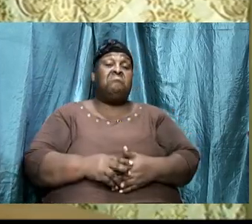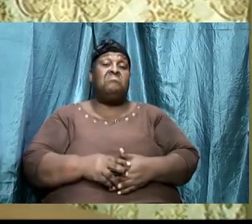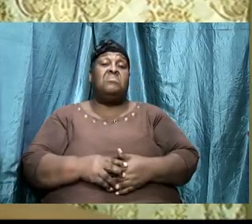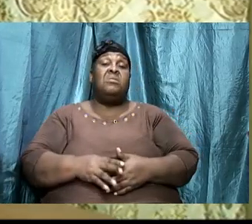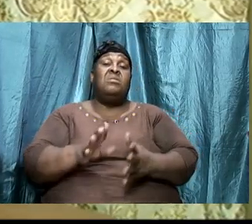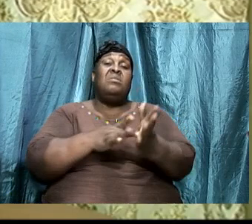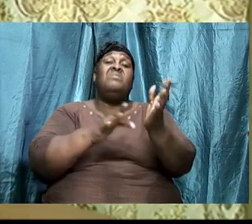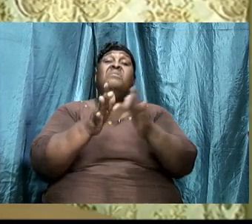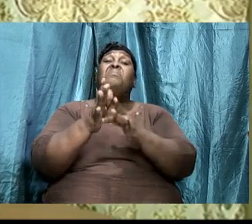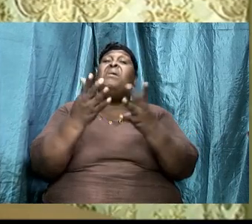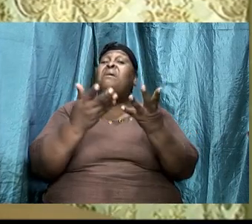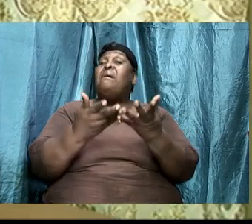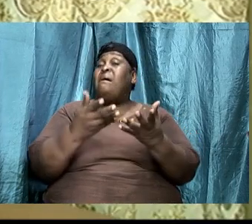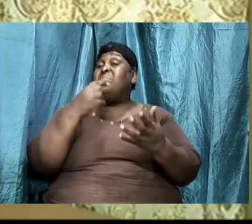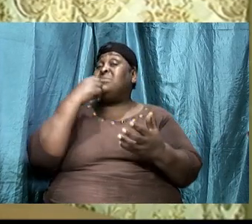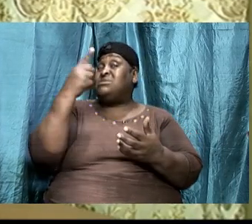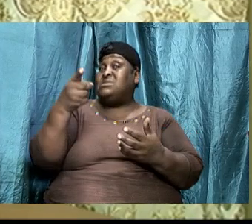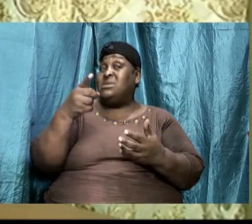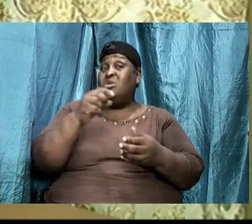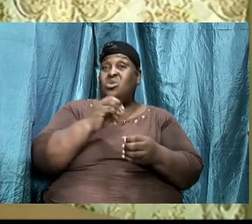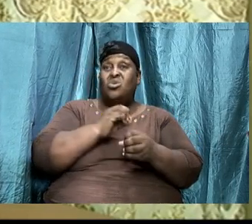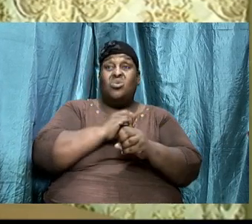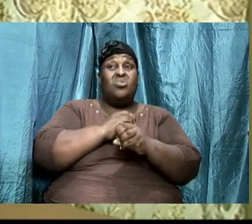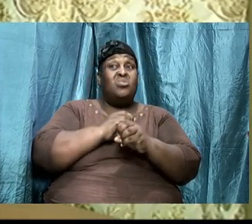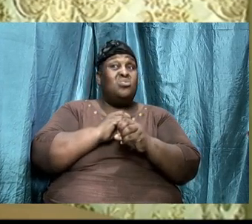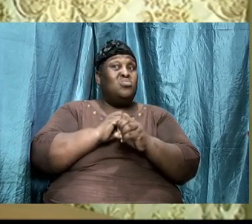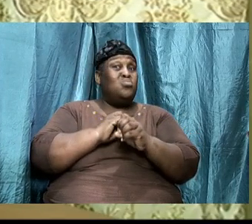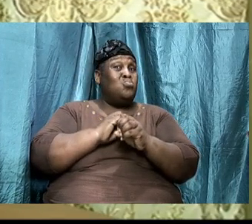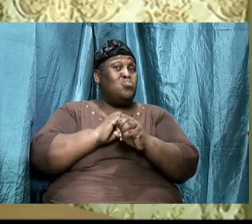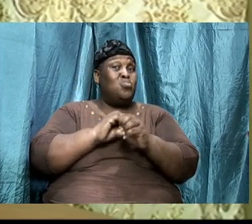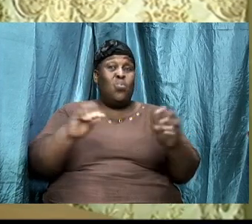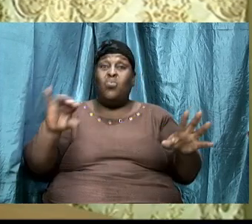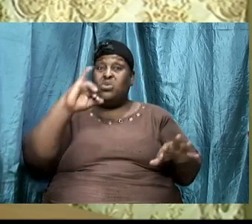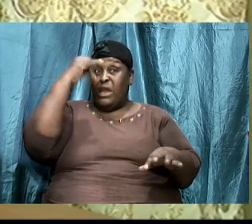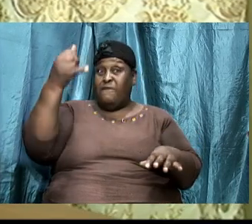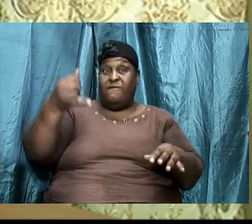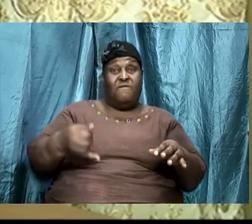and if you continue to entertain the adversary